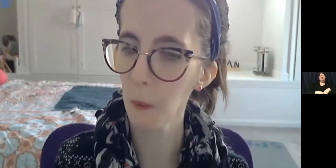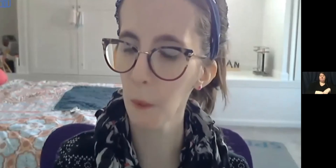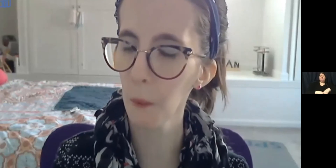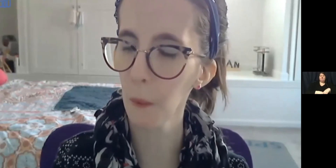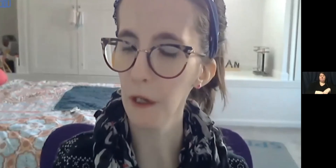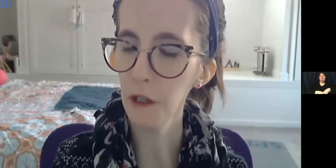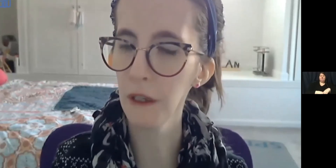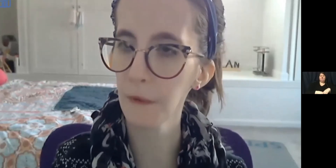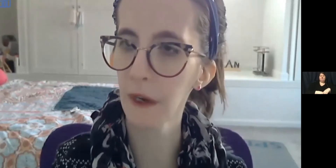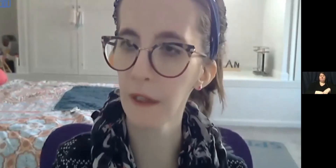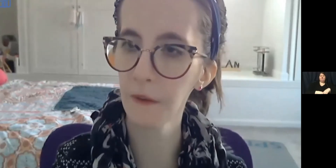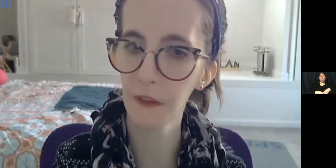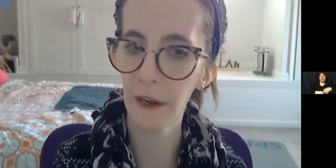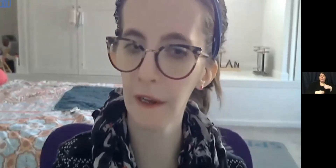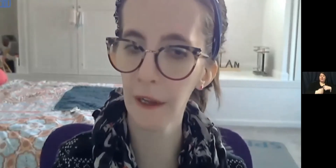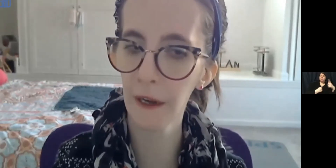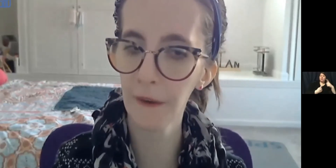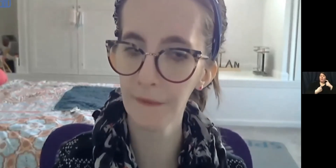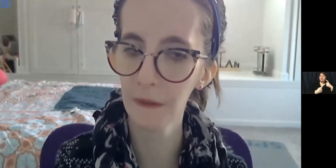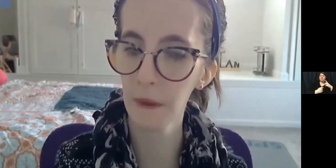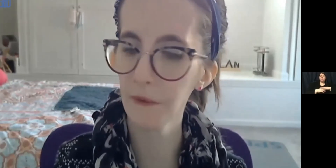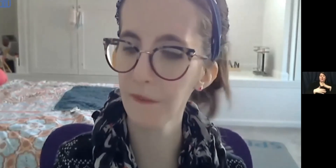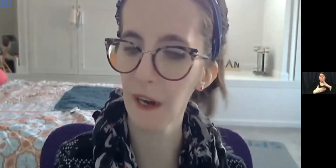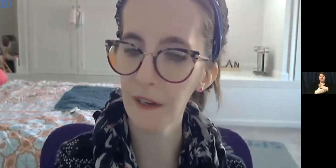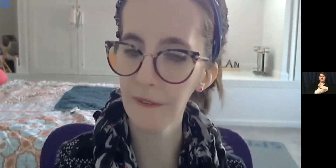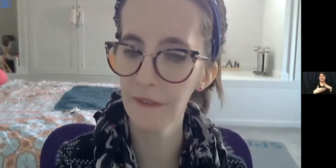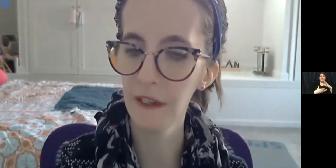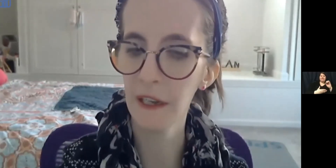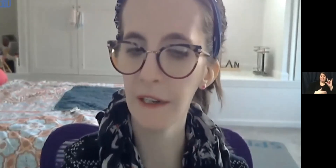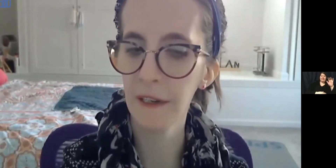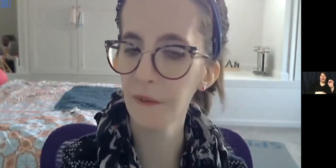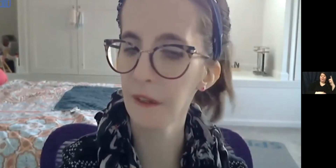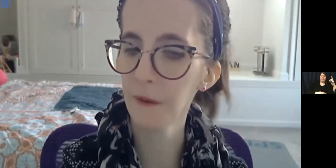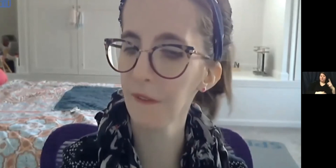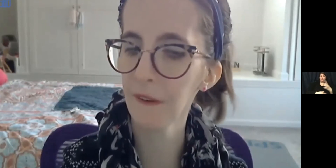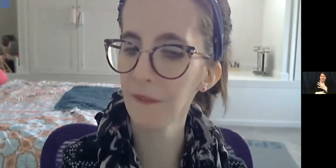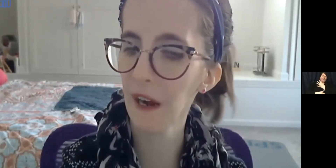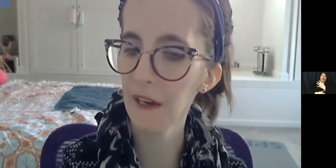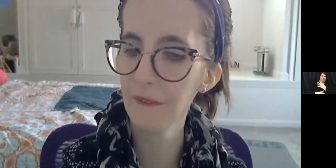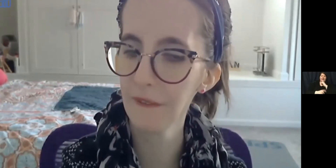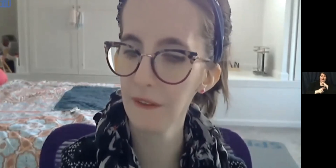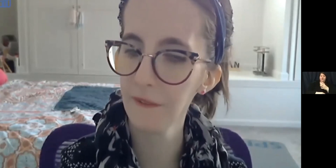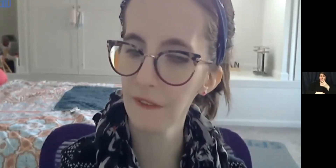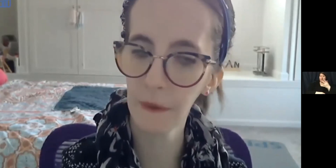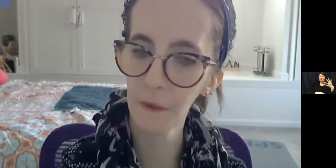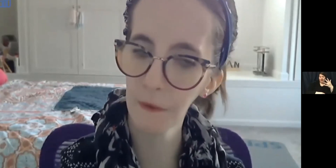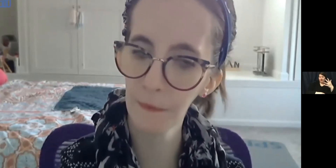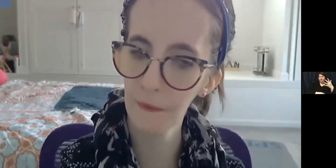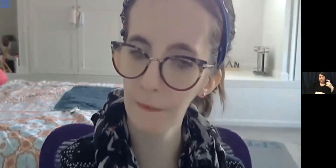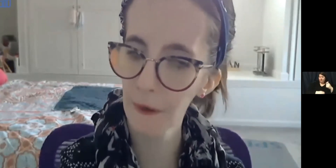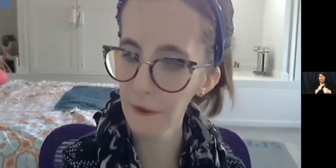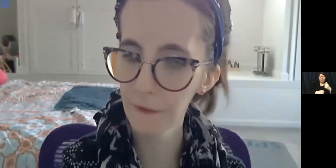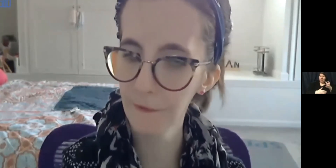Each question was on a scale of one to five, and I answered four and five for the